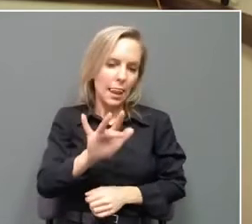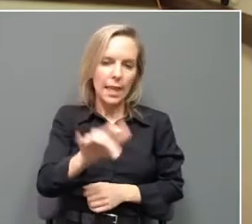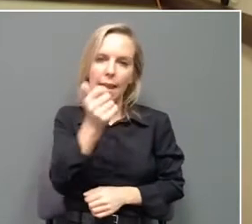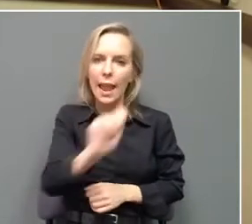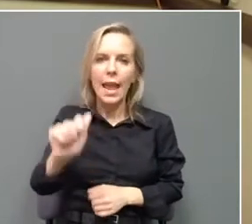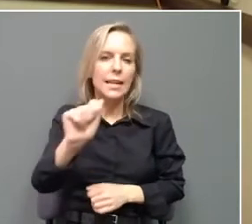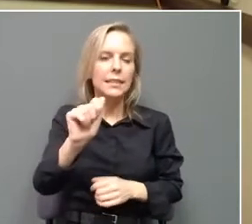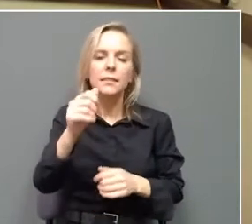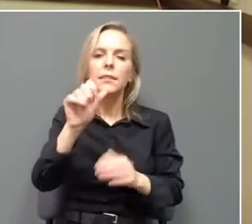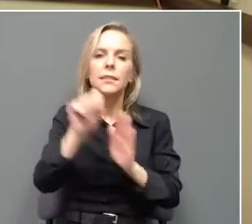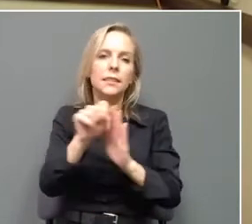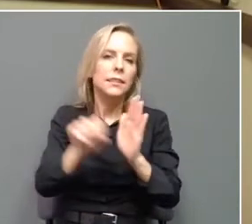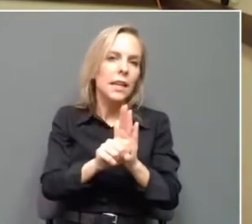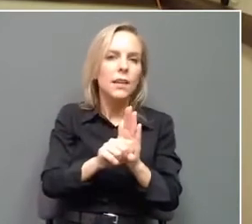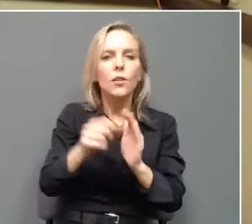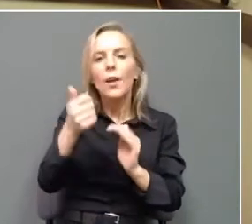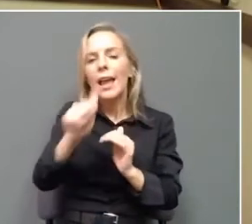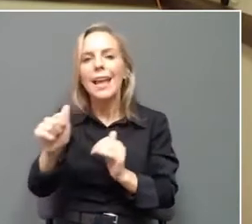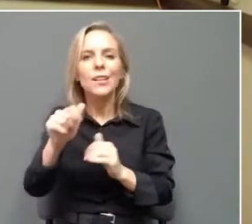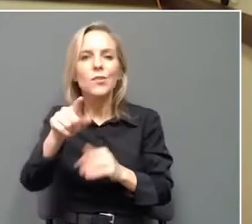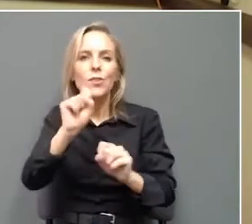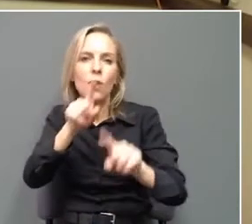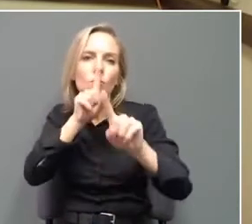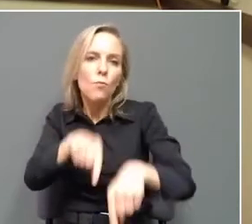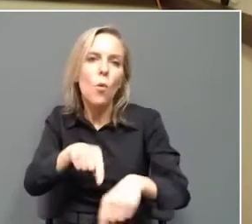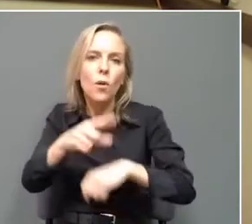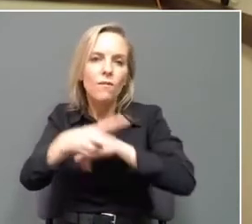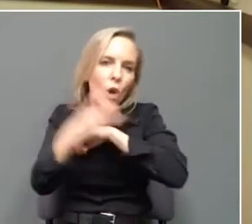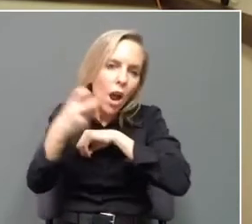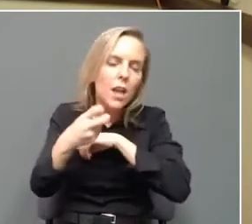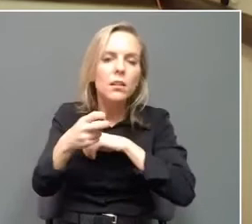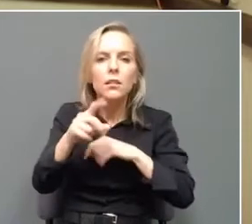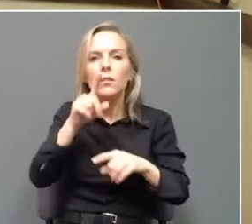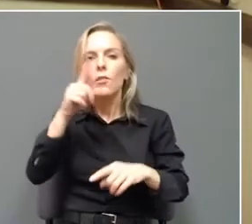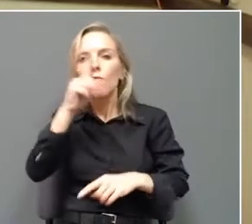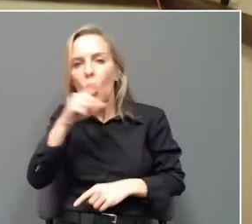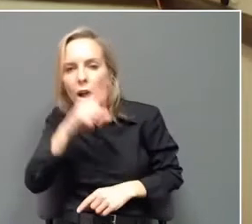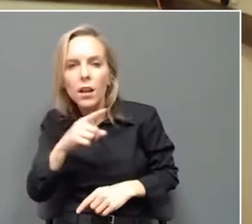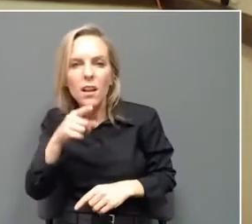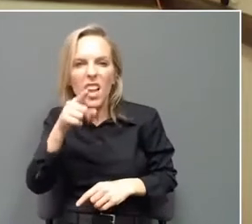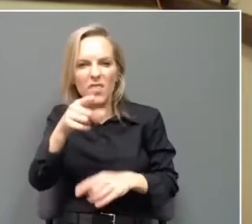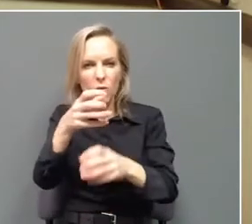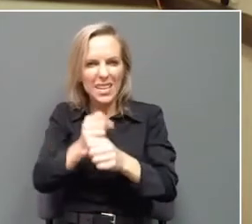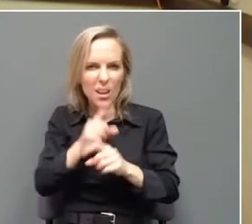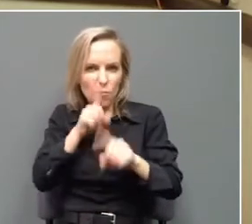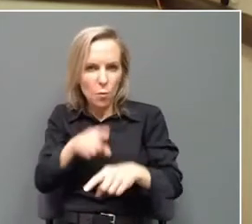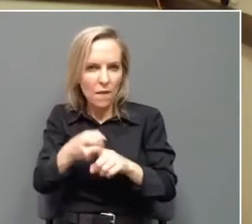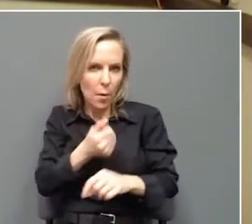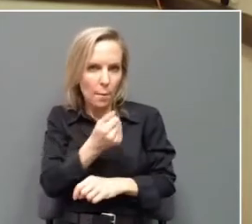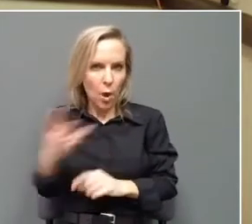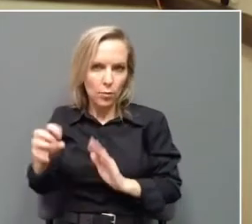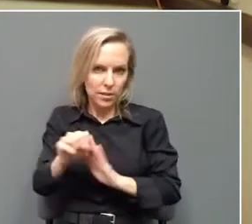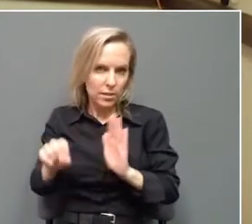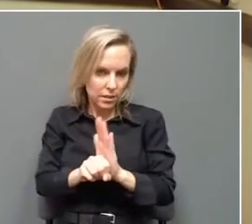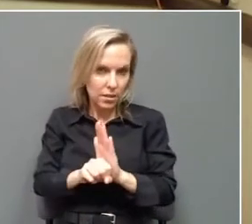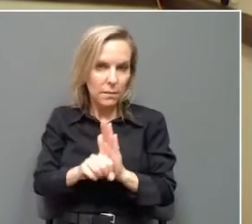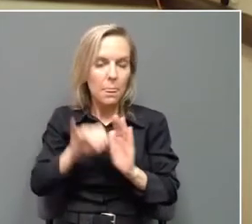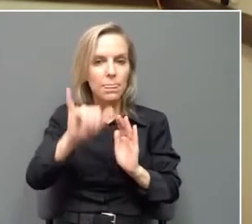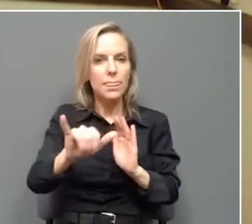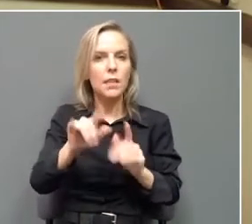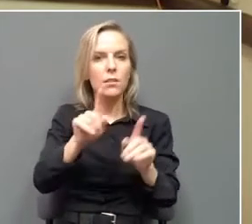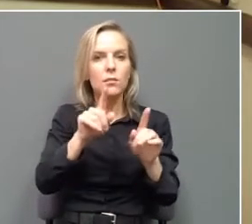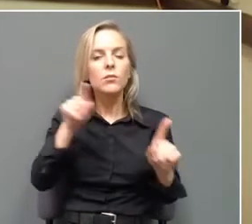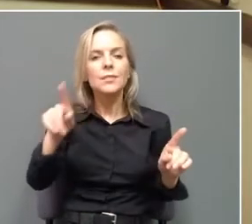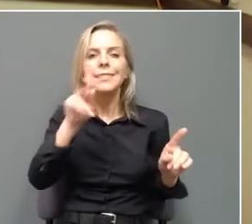and a way for you to report fraud if you do get reports from multiple states. So that is also linked at our kcc